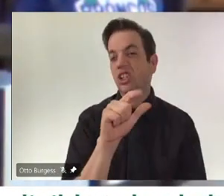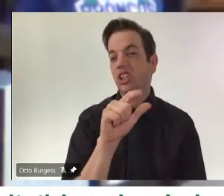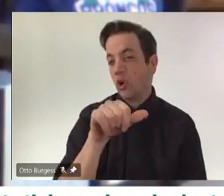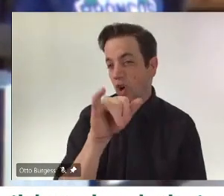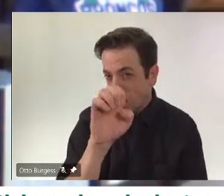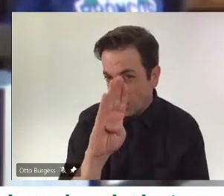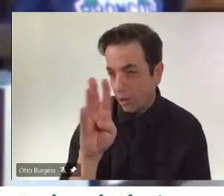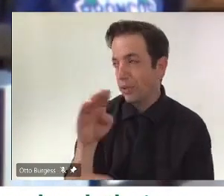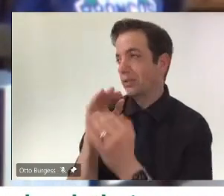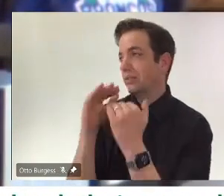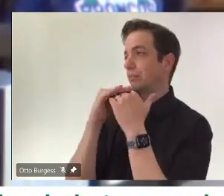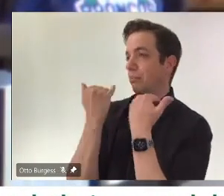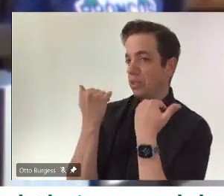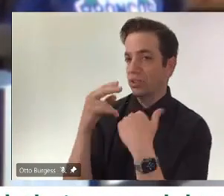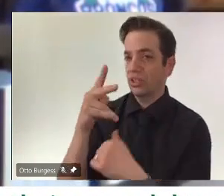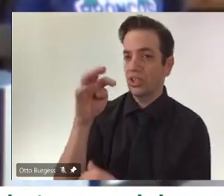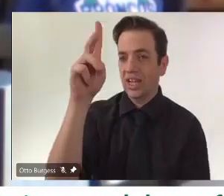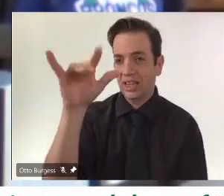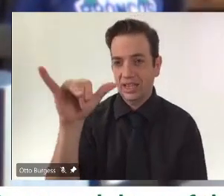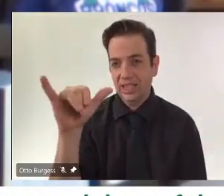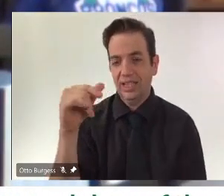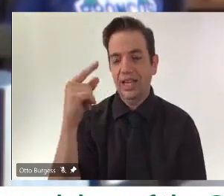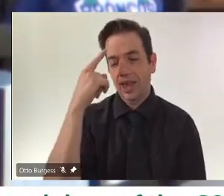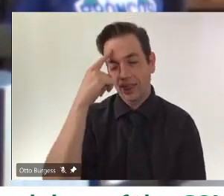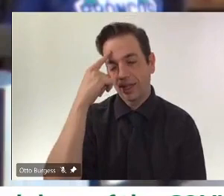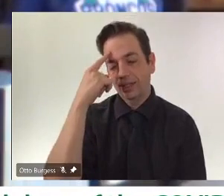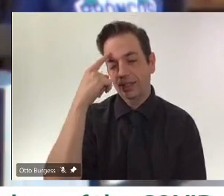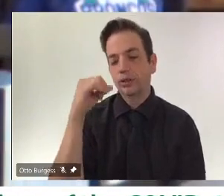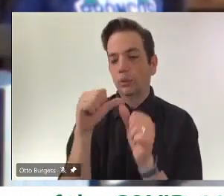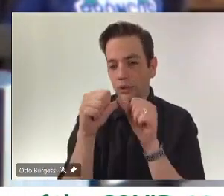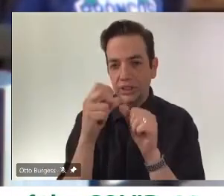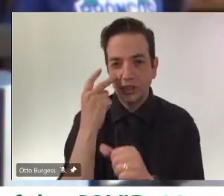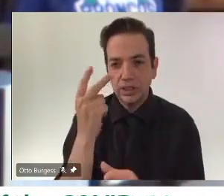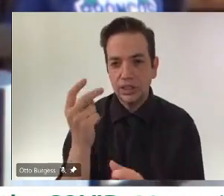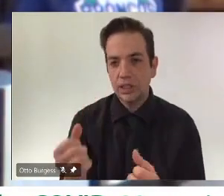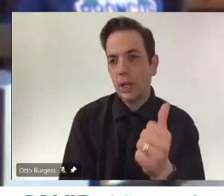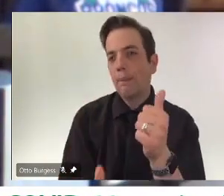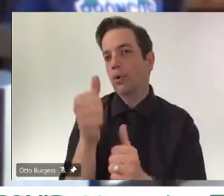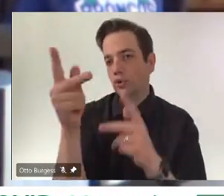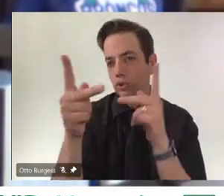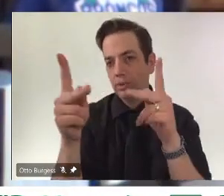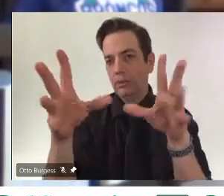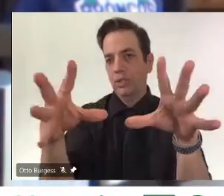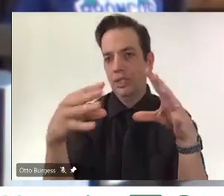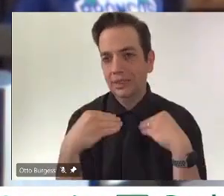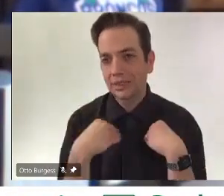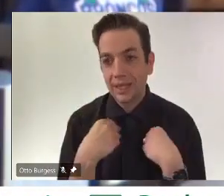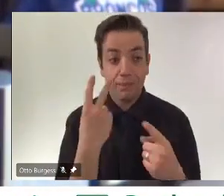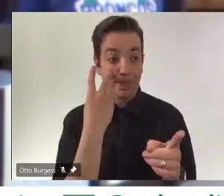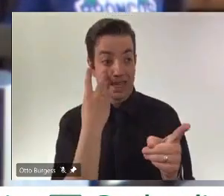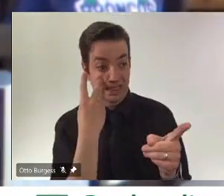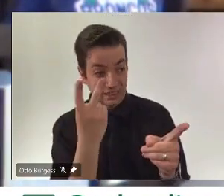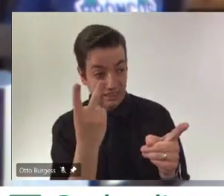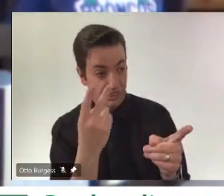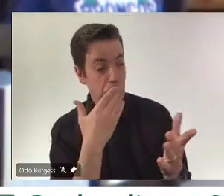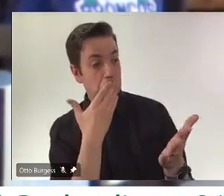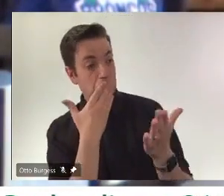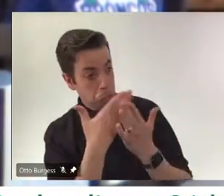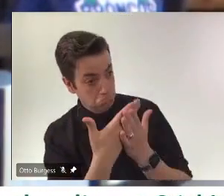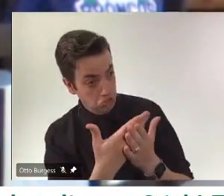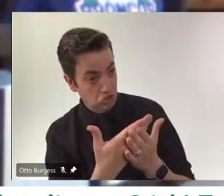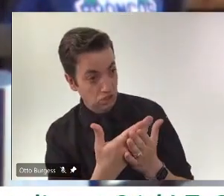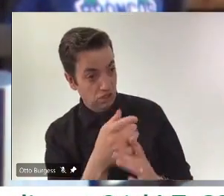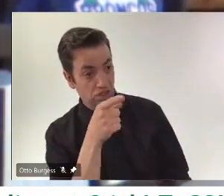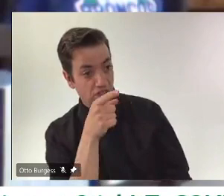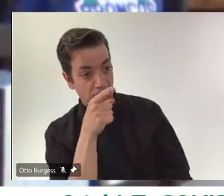to see ongoing high uptake because the people of Saskatchewan are seeing the results of, frankly, the most definitive tool we have